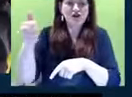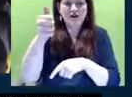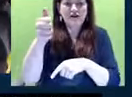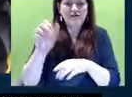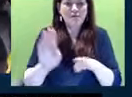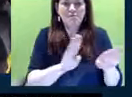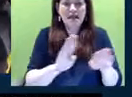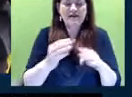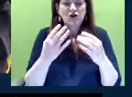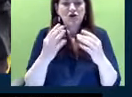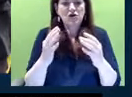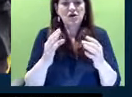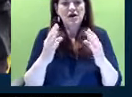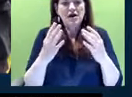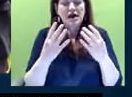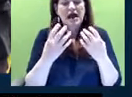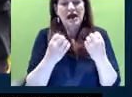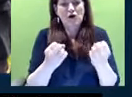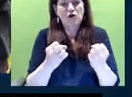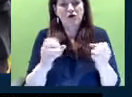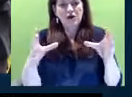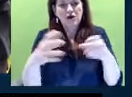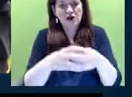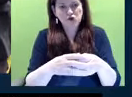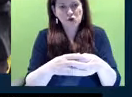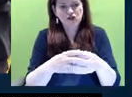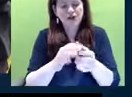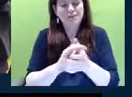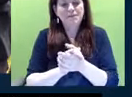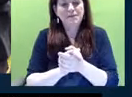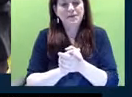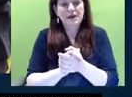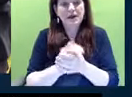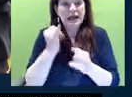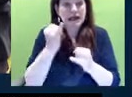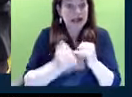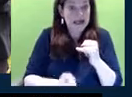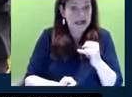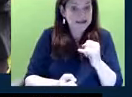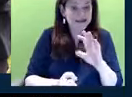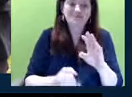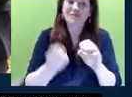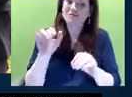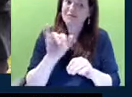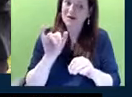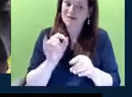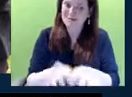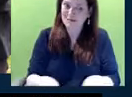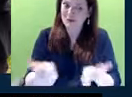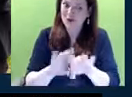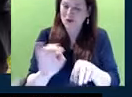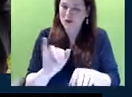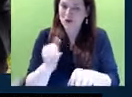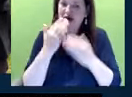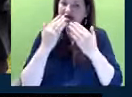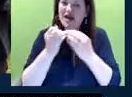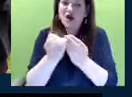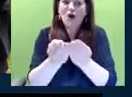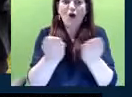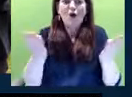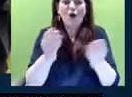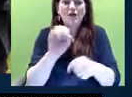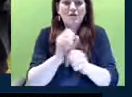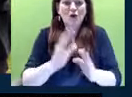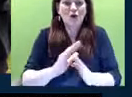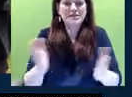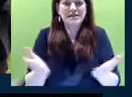behavioral health consortium. Last but not least, certainly I want to thank all the employees here at